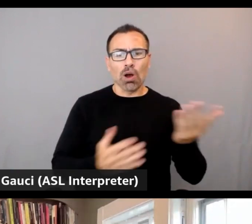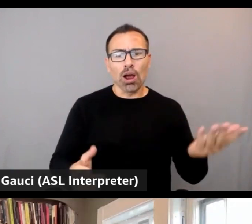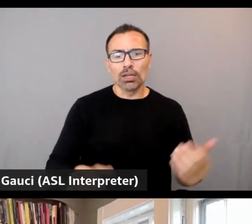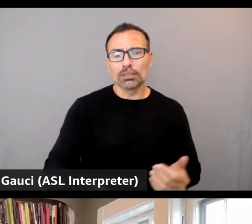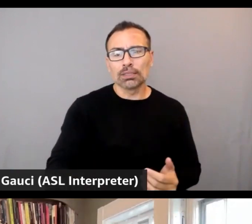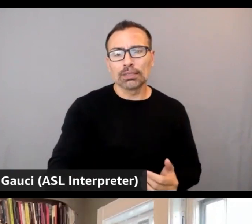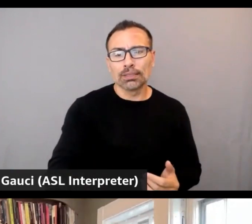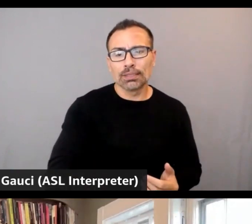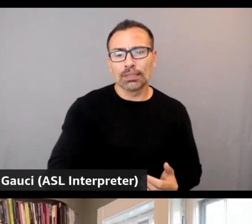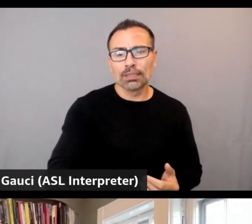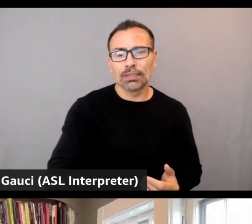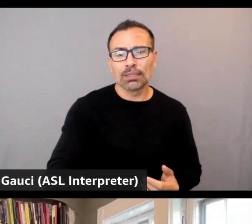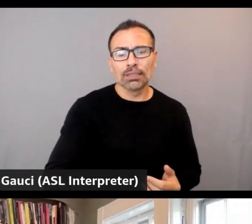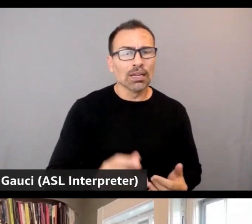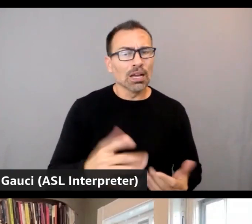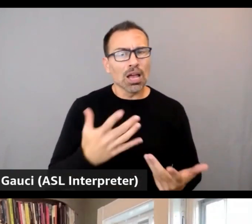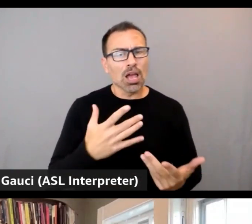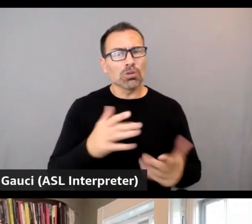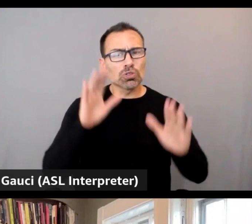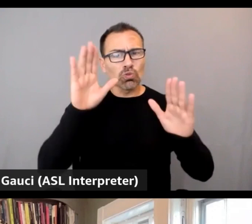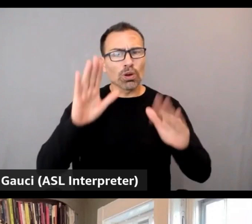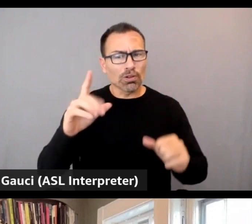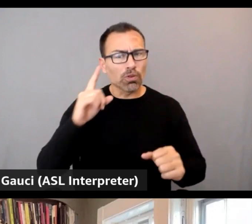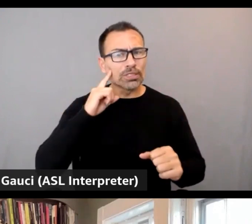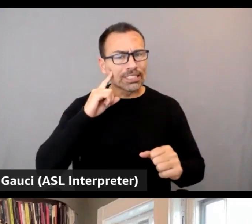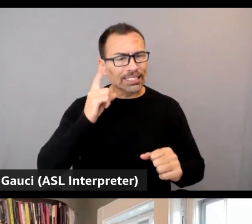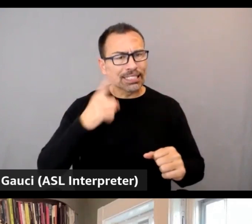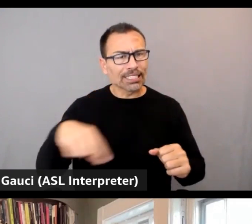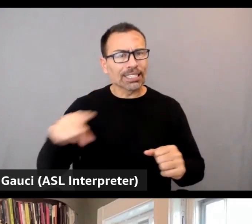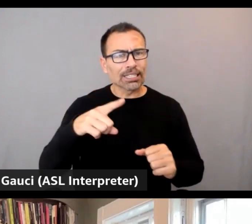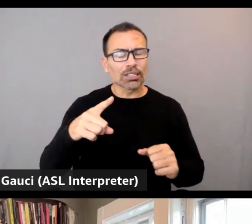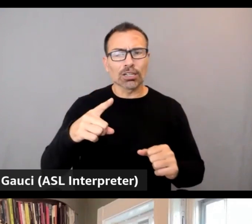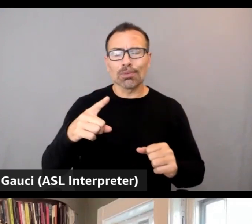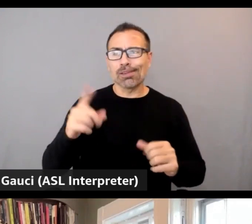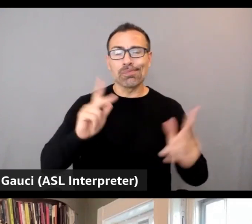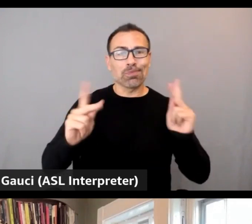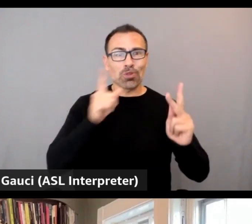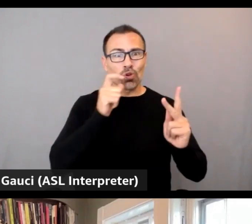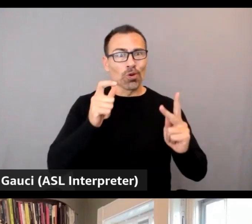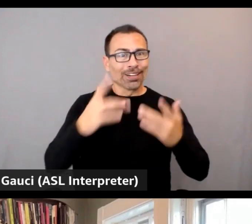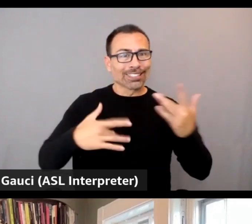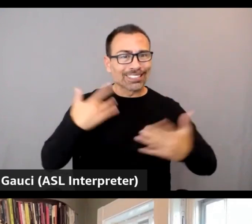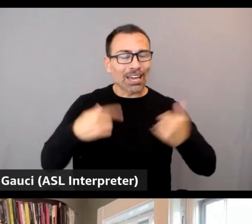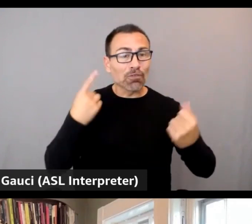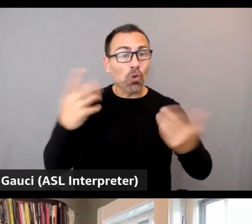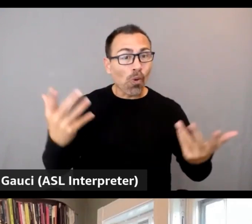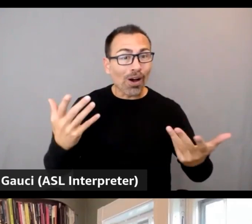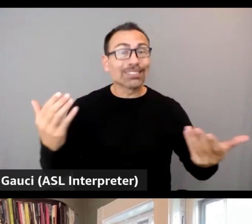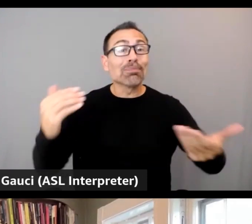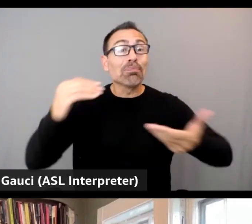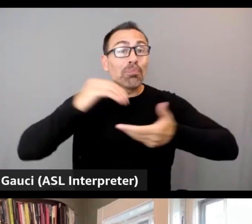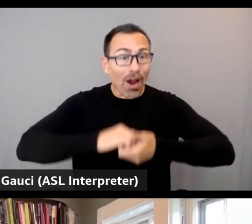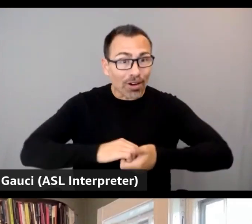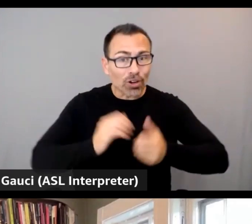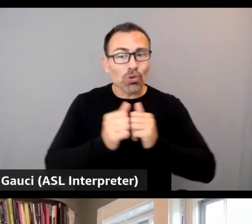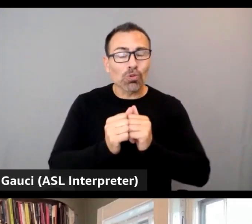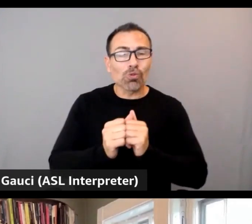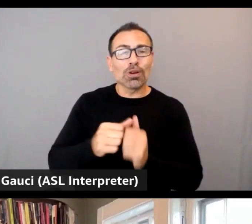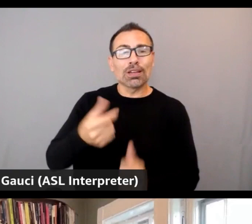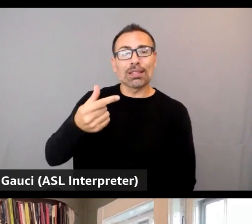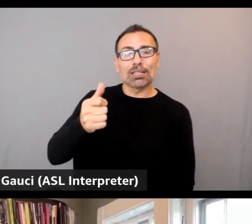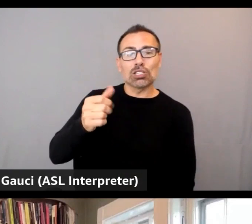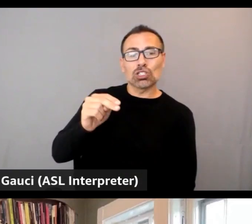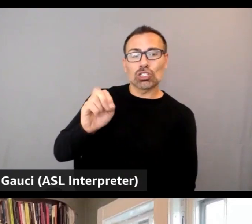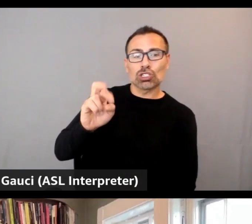excited they were to partner with AWS on generative AI. so there's a lot of things that I think are going to continue from